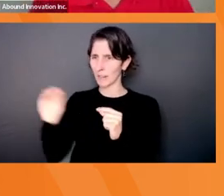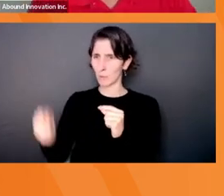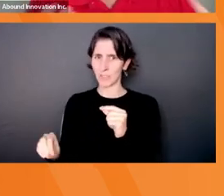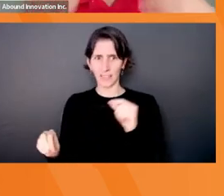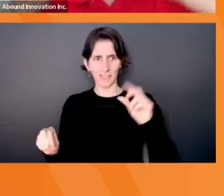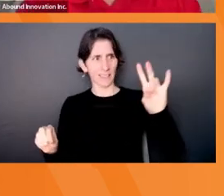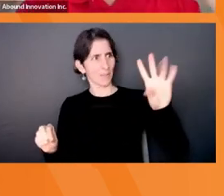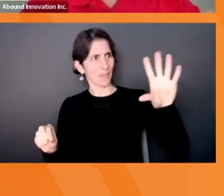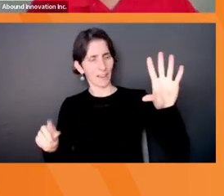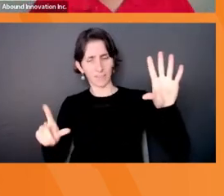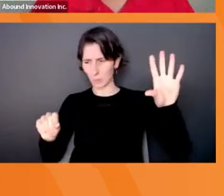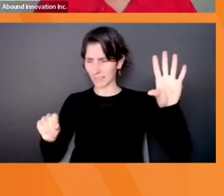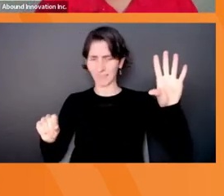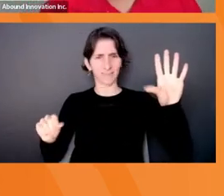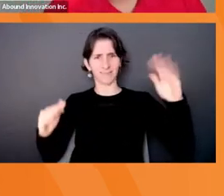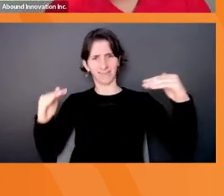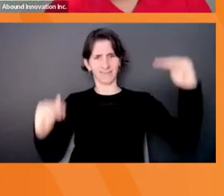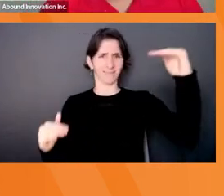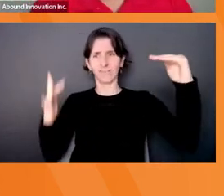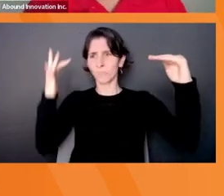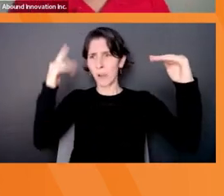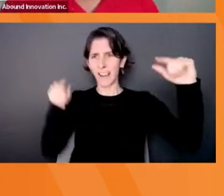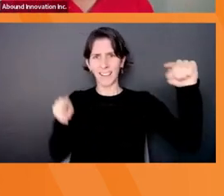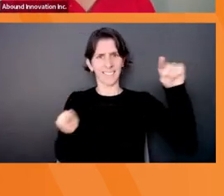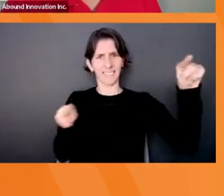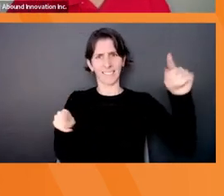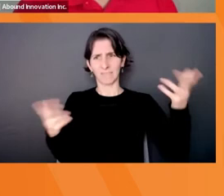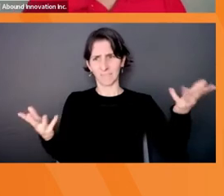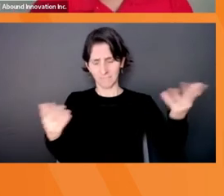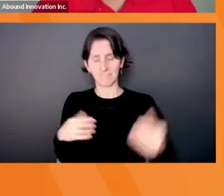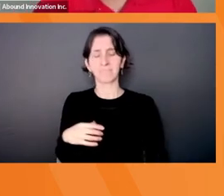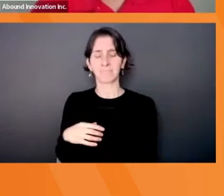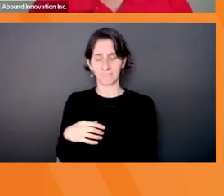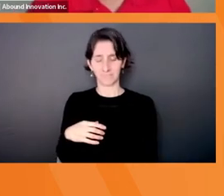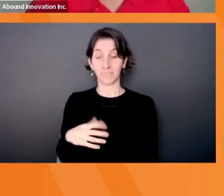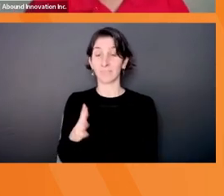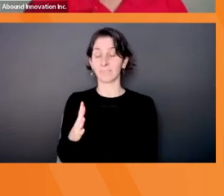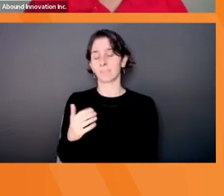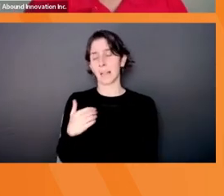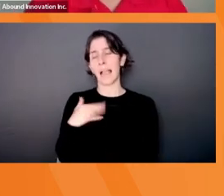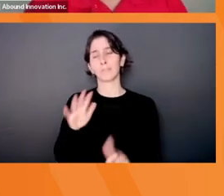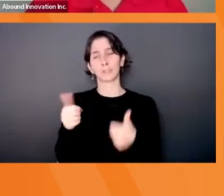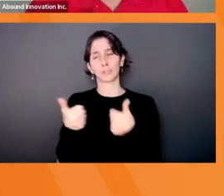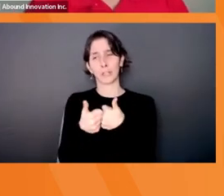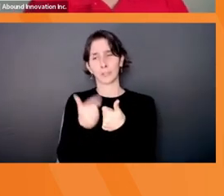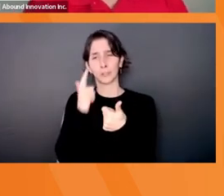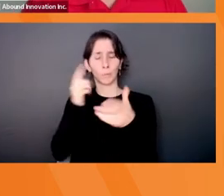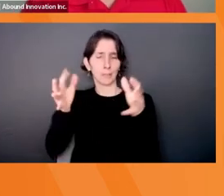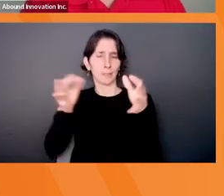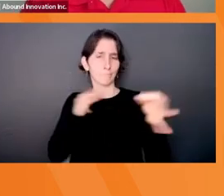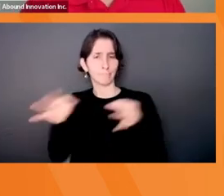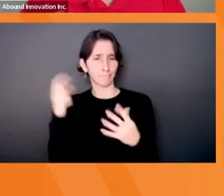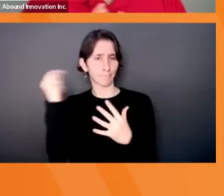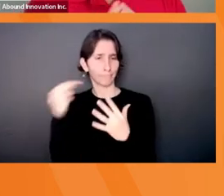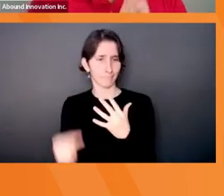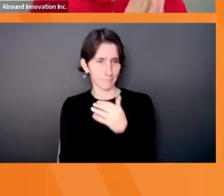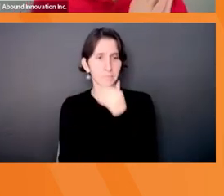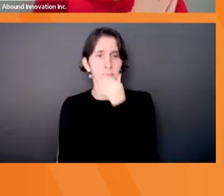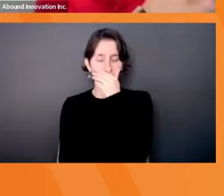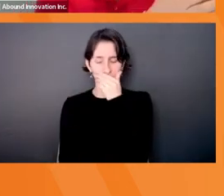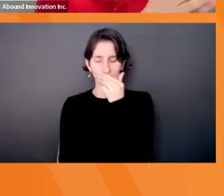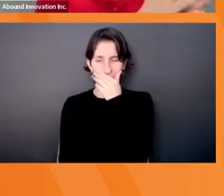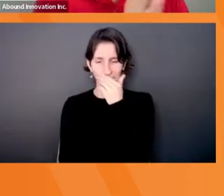why, why is there this disconnect? I'd like to propose to you some challenges that get in the way of us innovating. And so